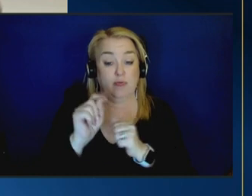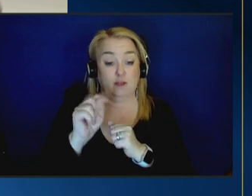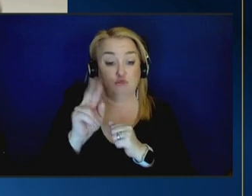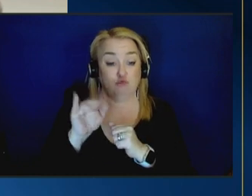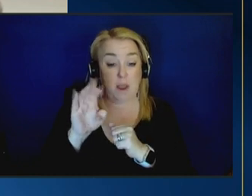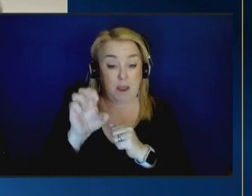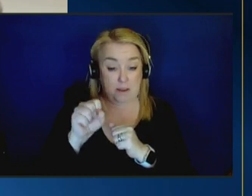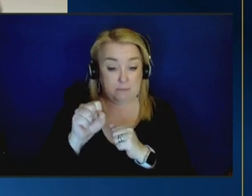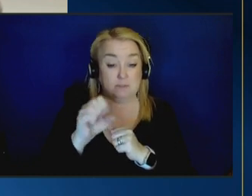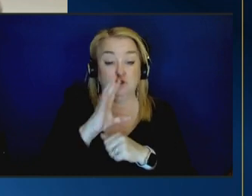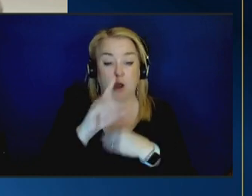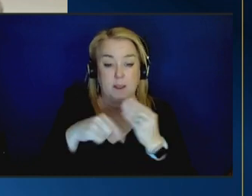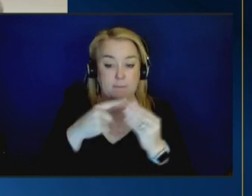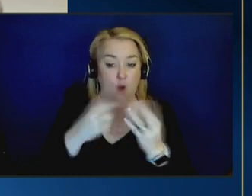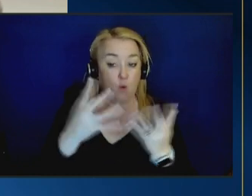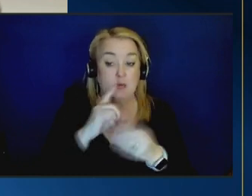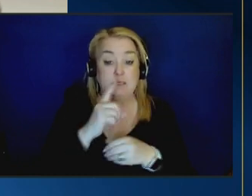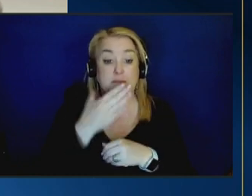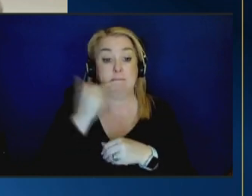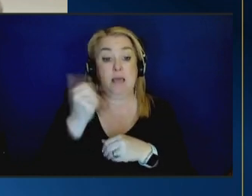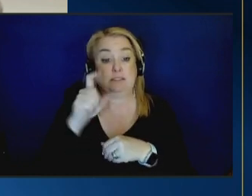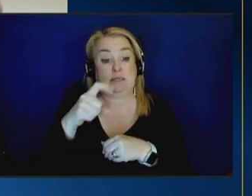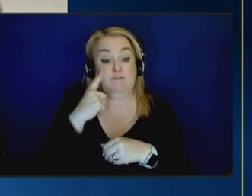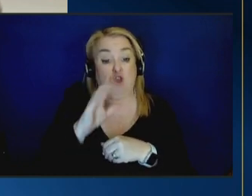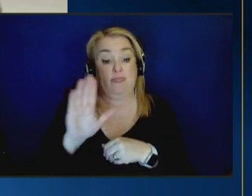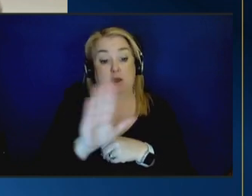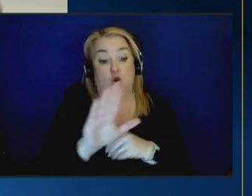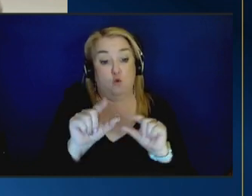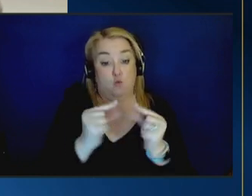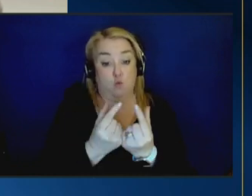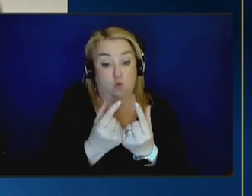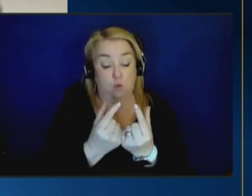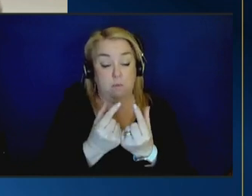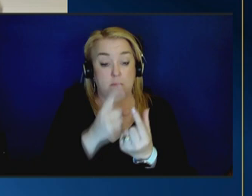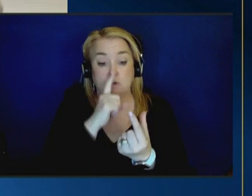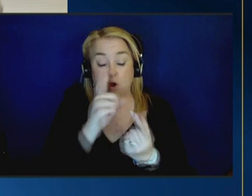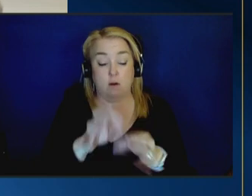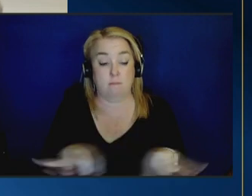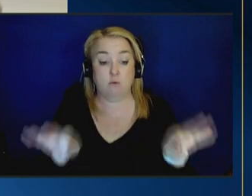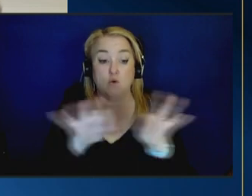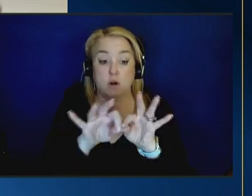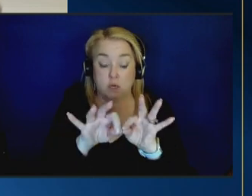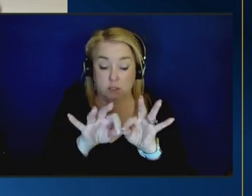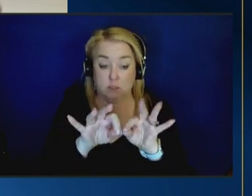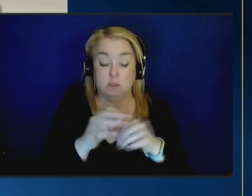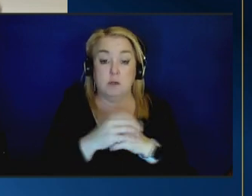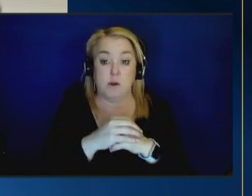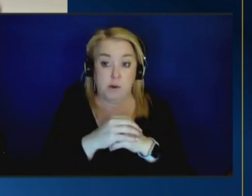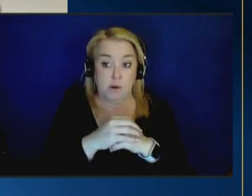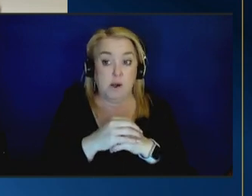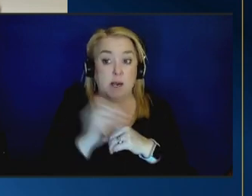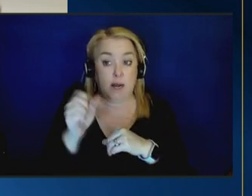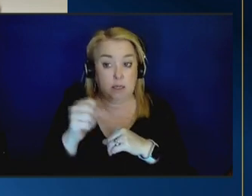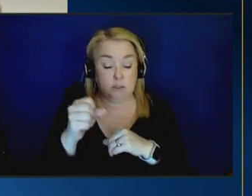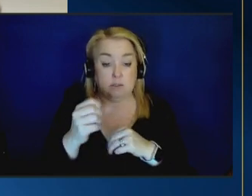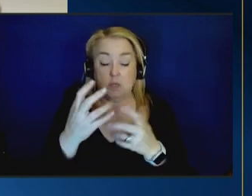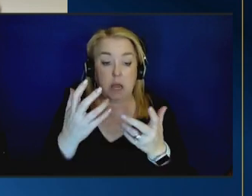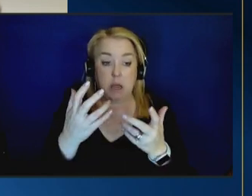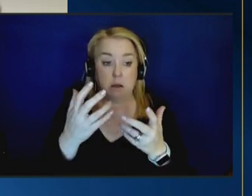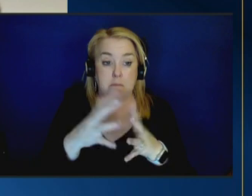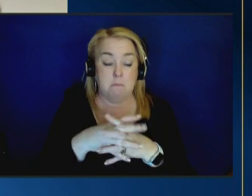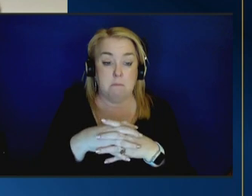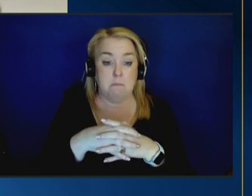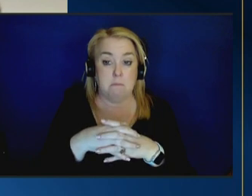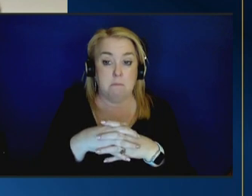talking about what's best needed for their population are are really important um and you know despite the fact that